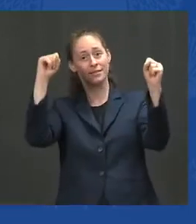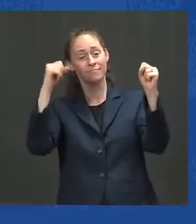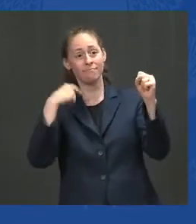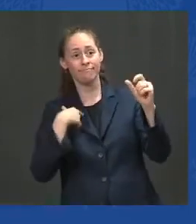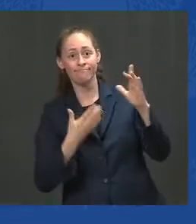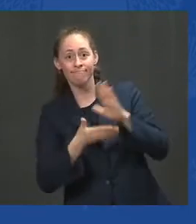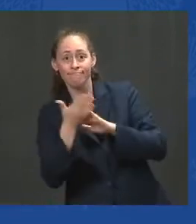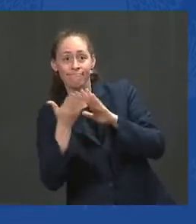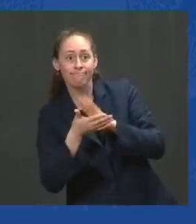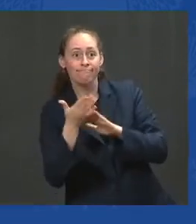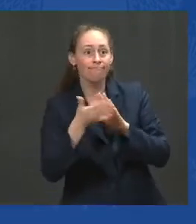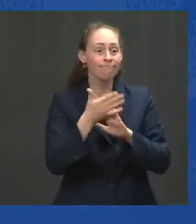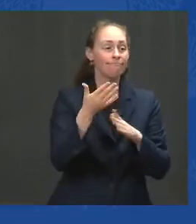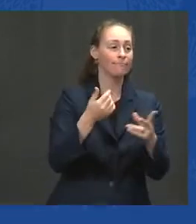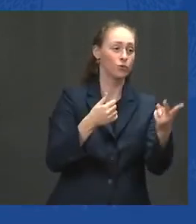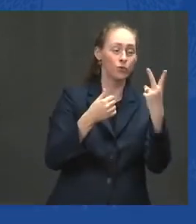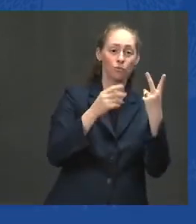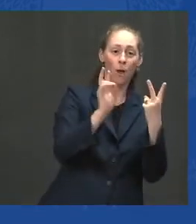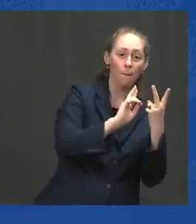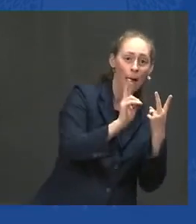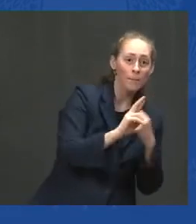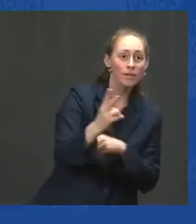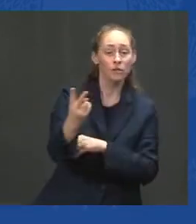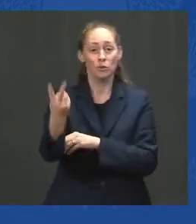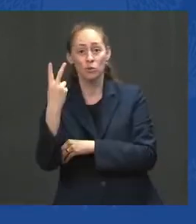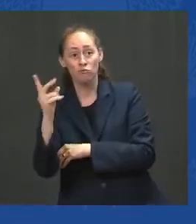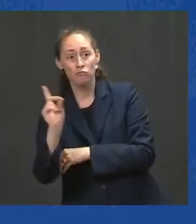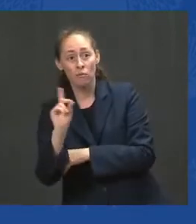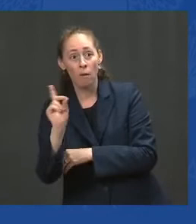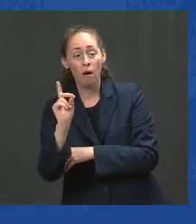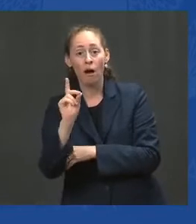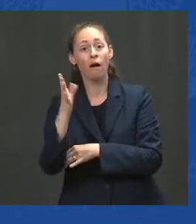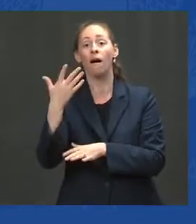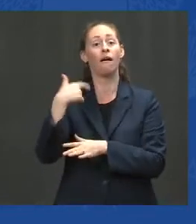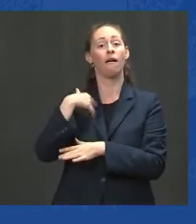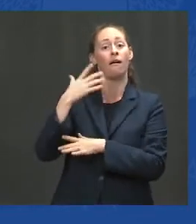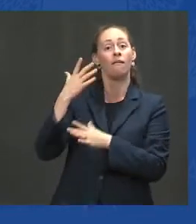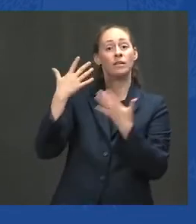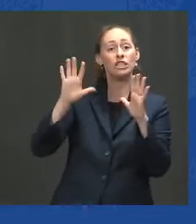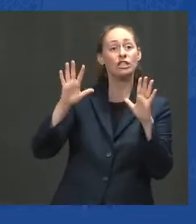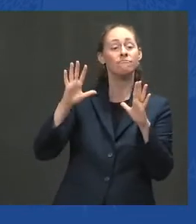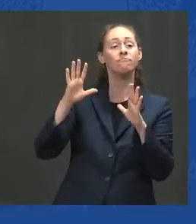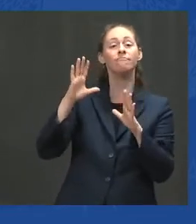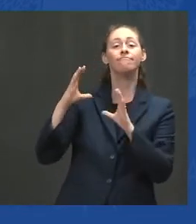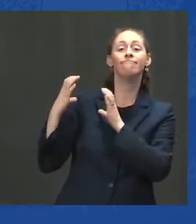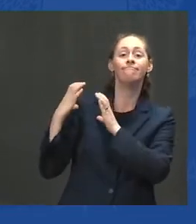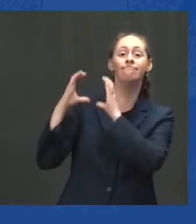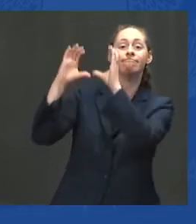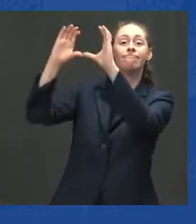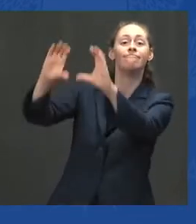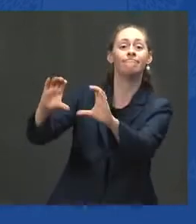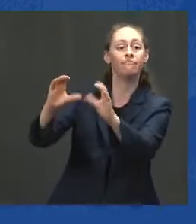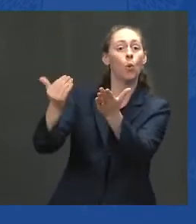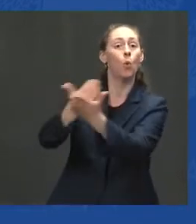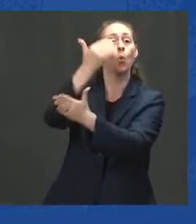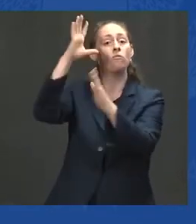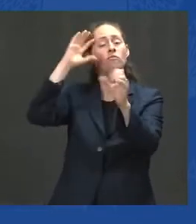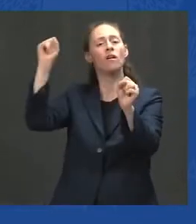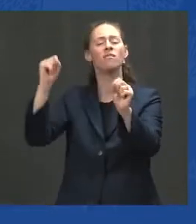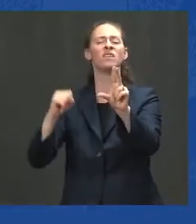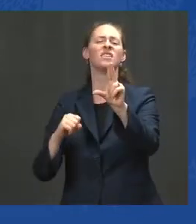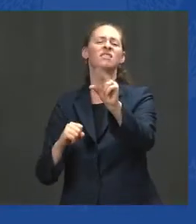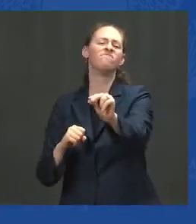two Republicans. I will not pass this responsibly on — responsibility onto a fifth President. I will not